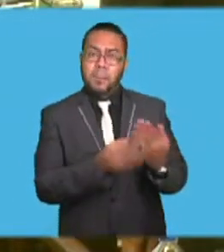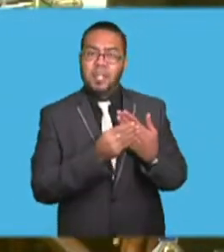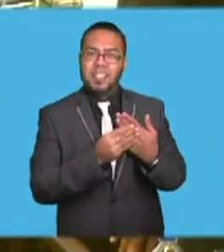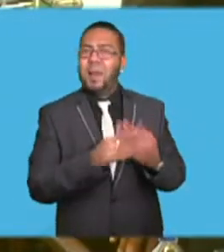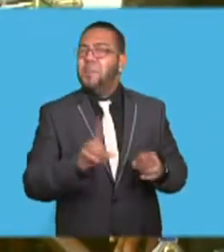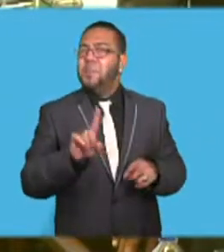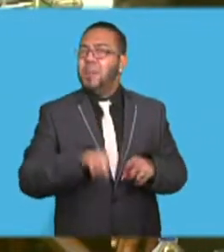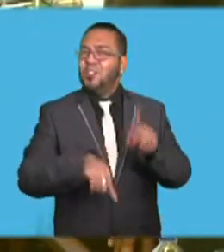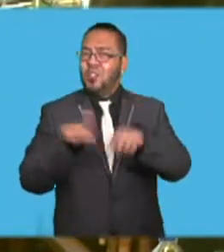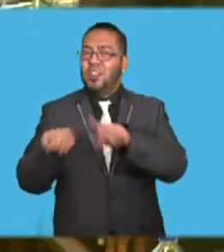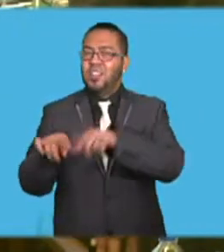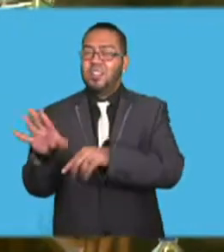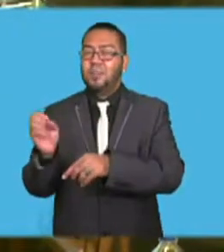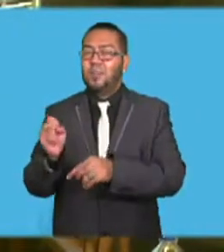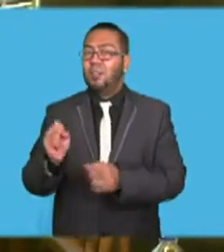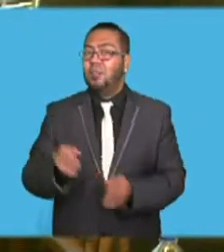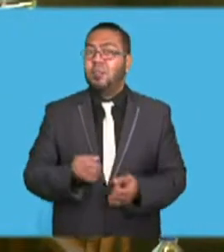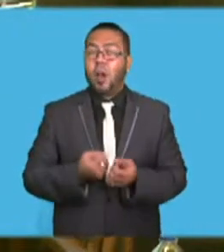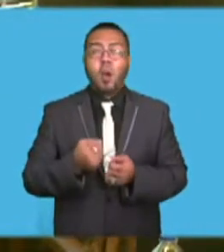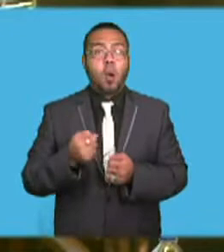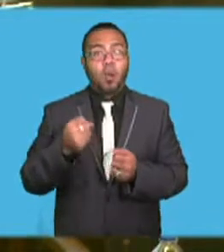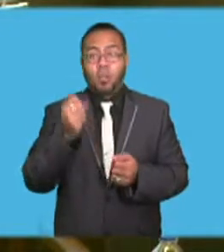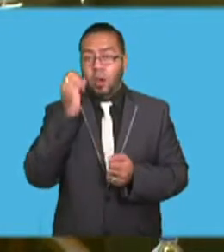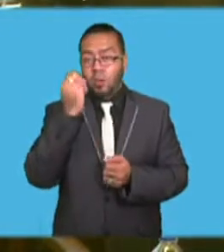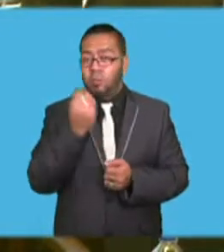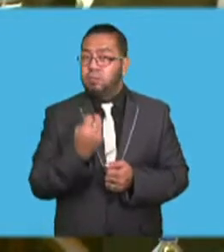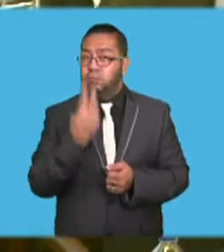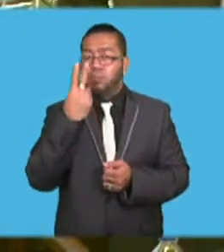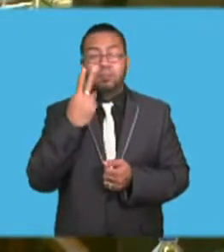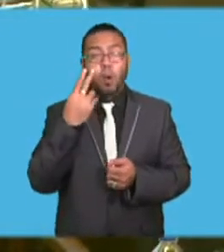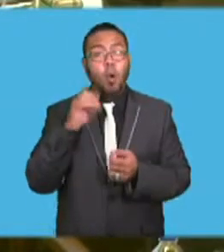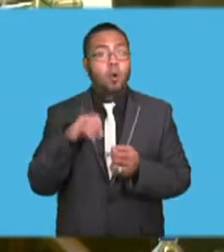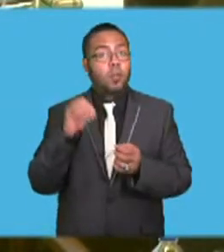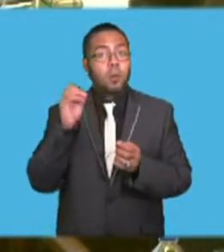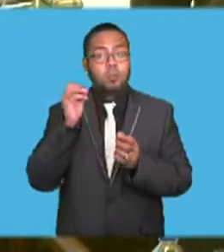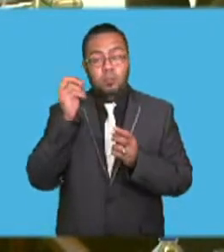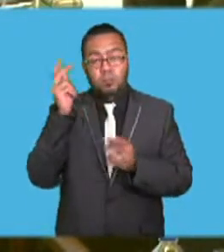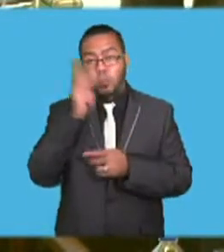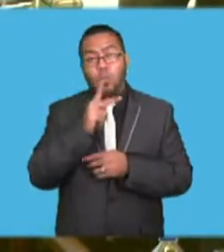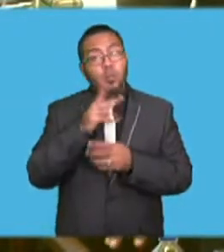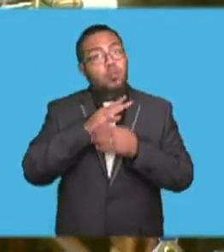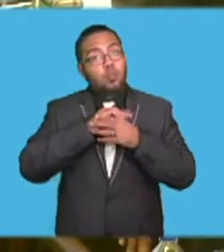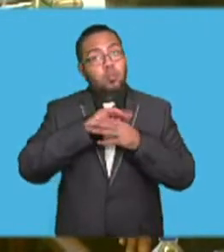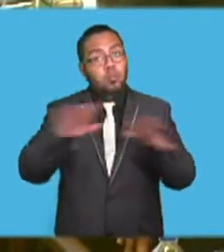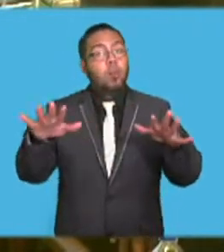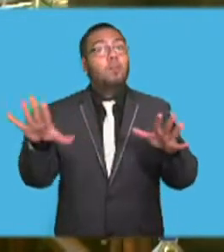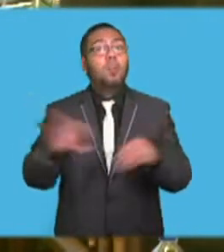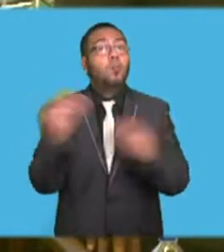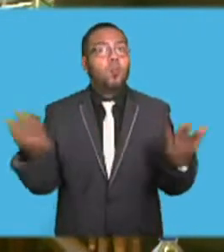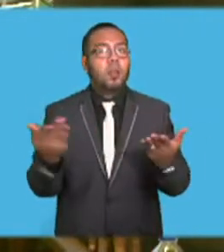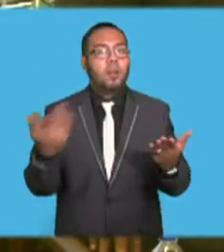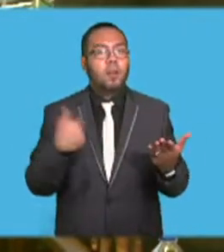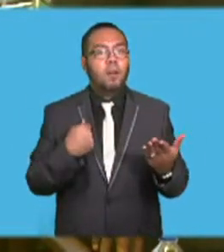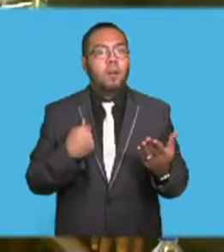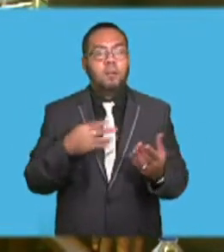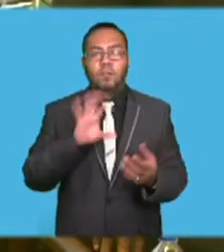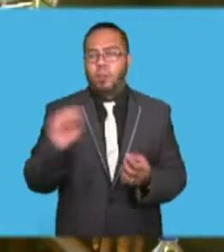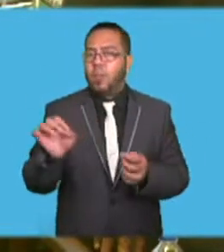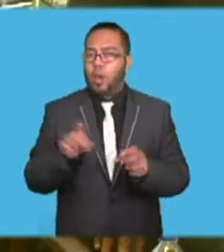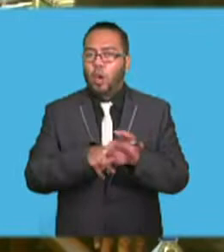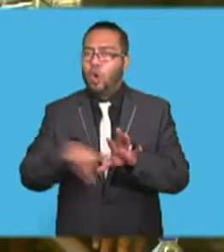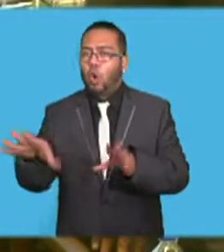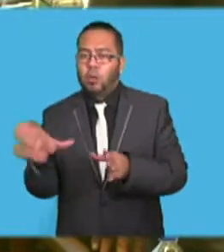Majority or most of the emissions, Madam Speaker, comes from the non-party stakeholders. And I'll give examples